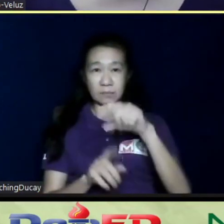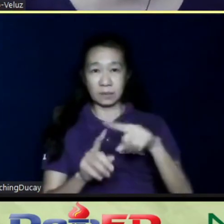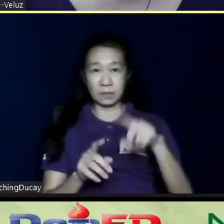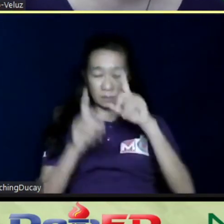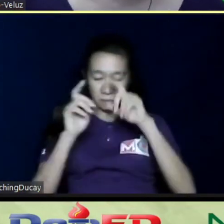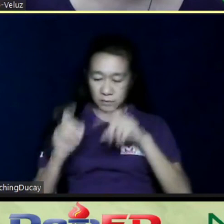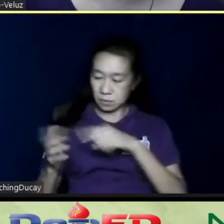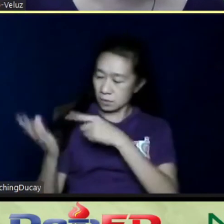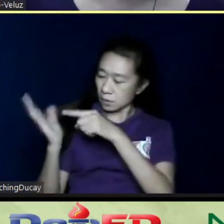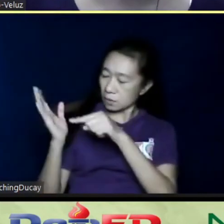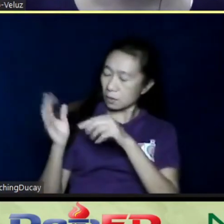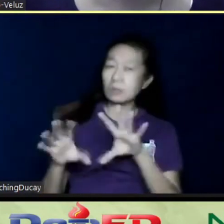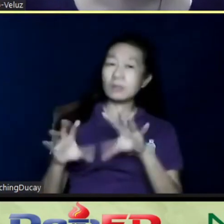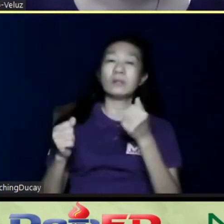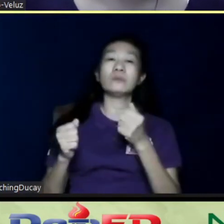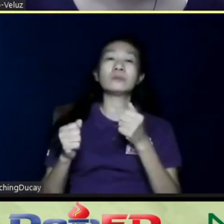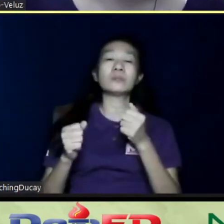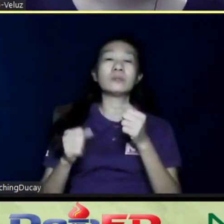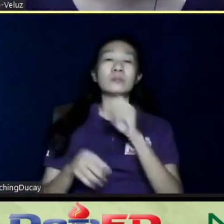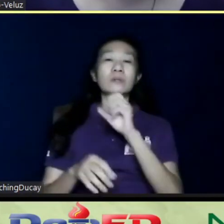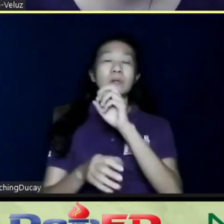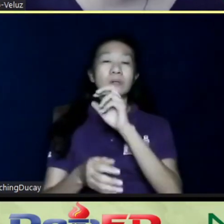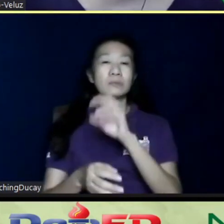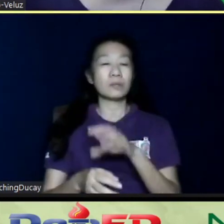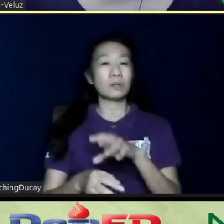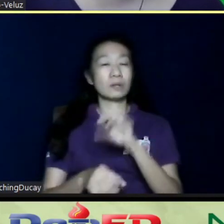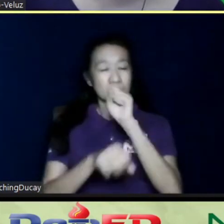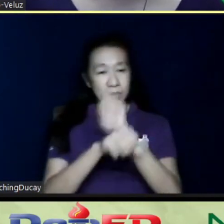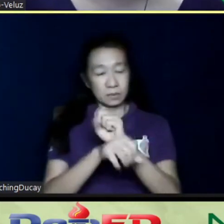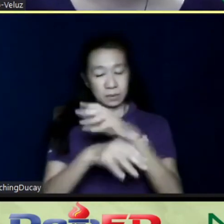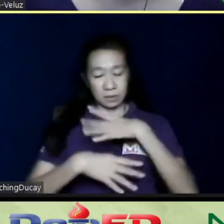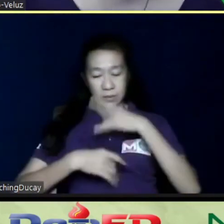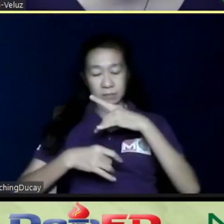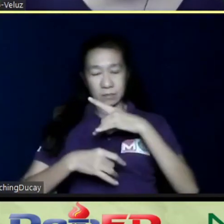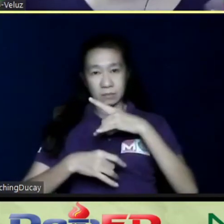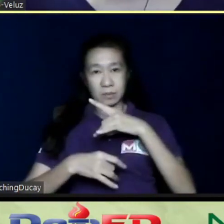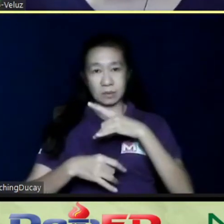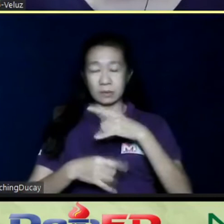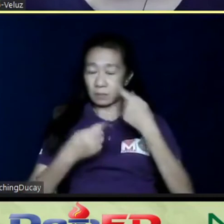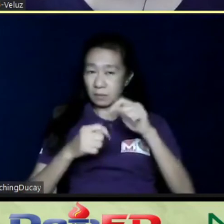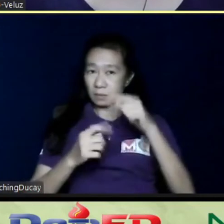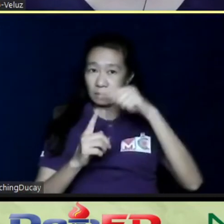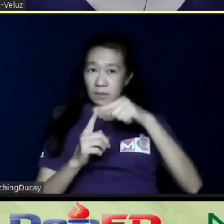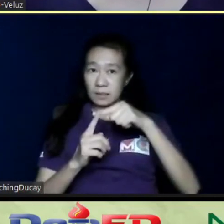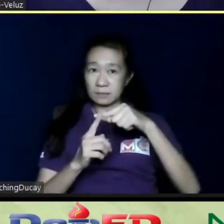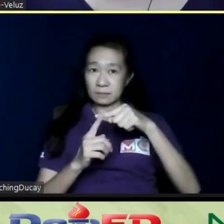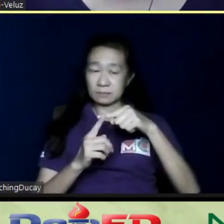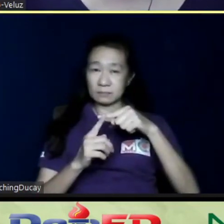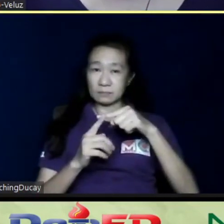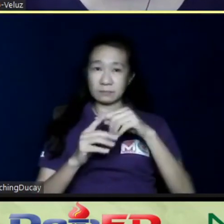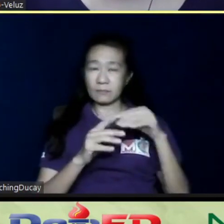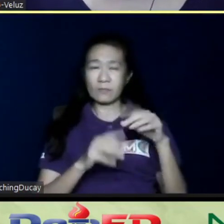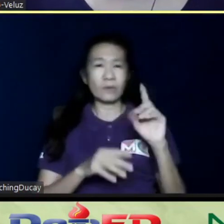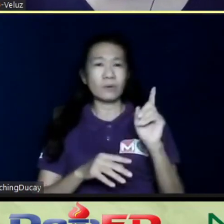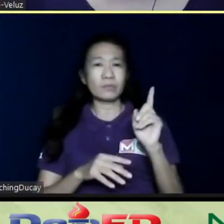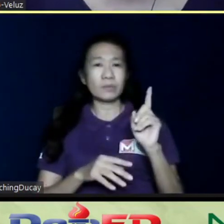test on their occupational interest, and we kind of try to calibrate that with what we